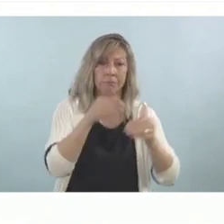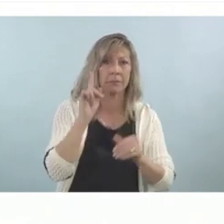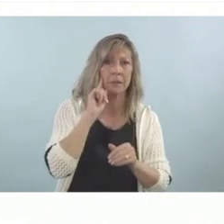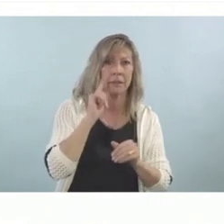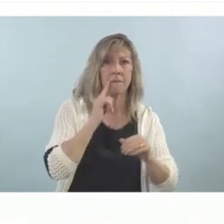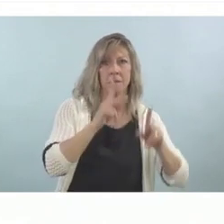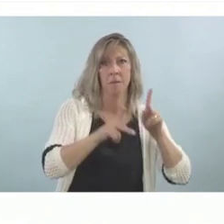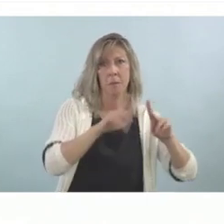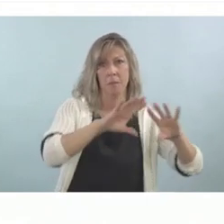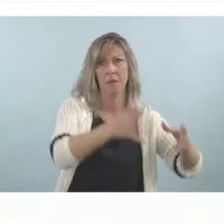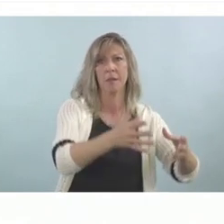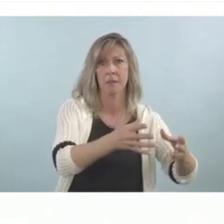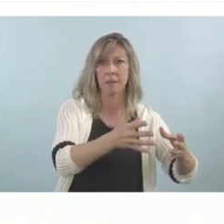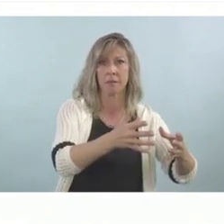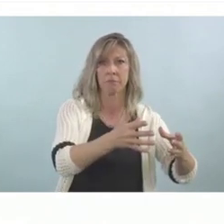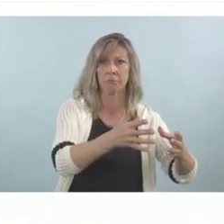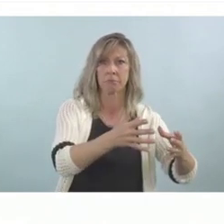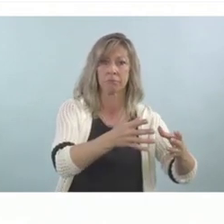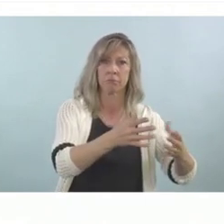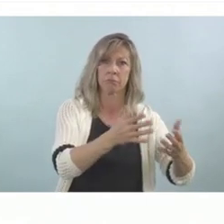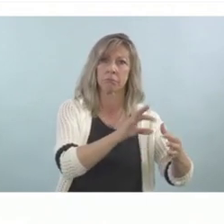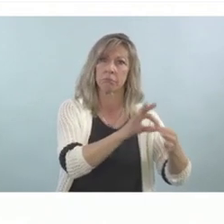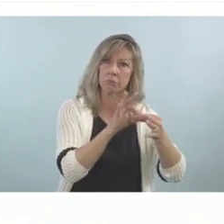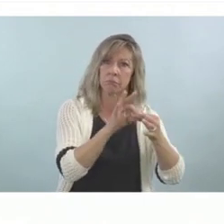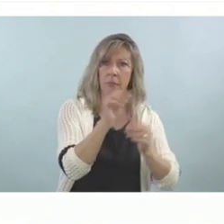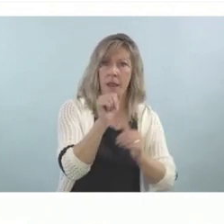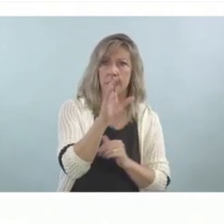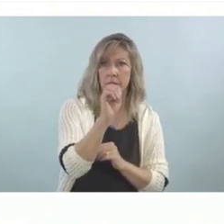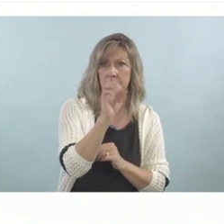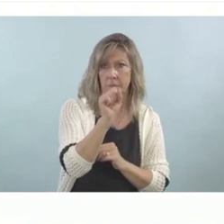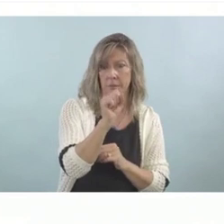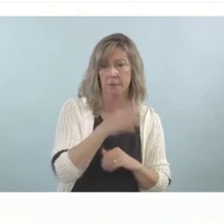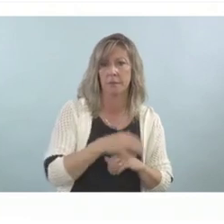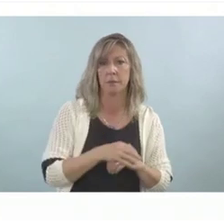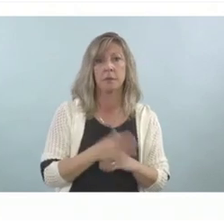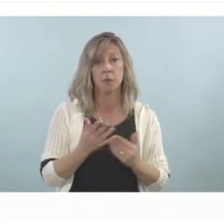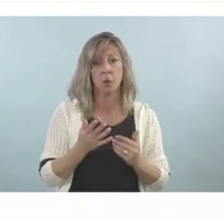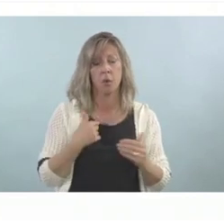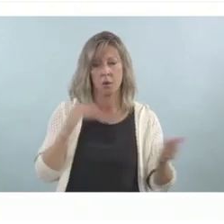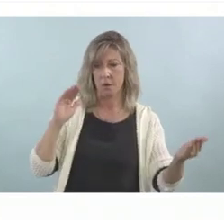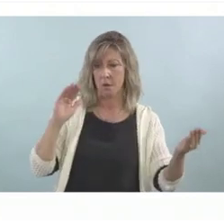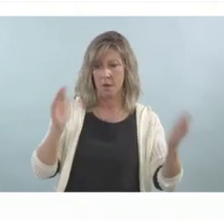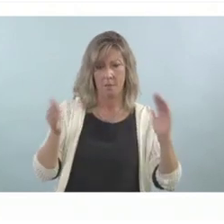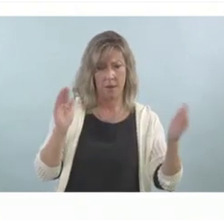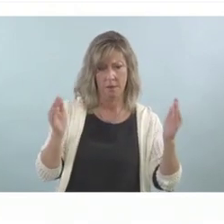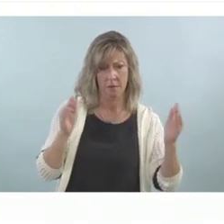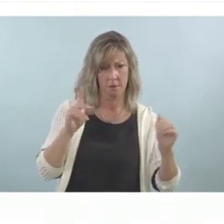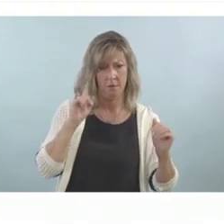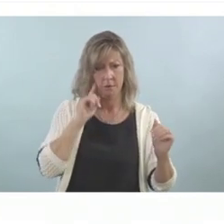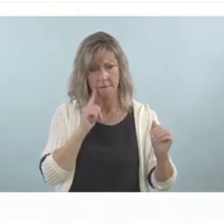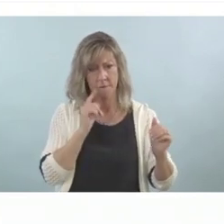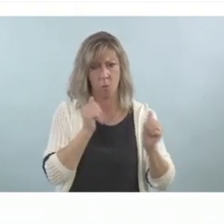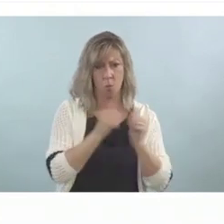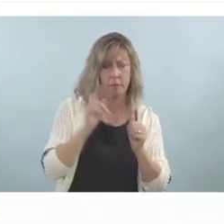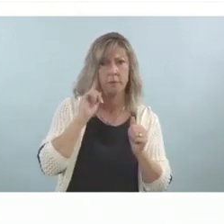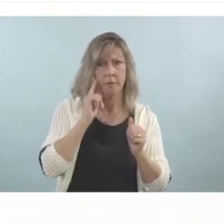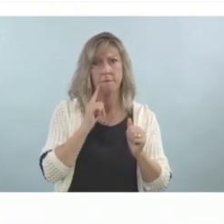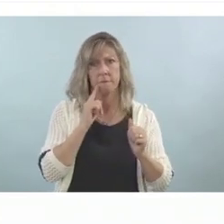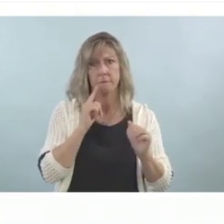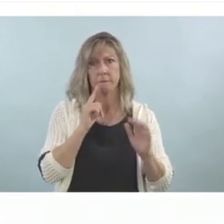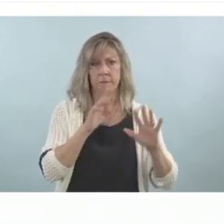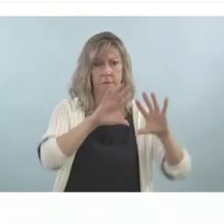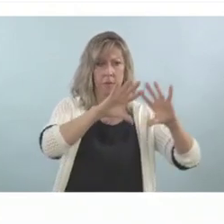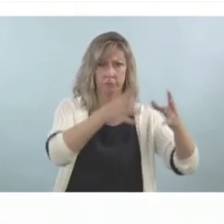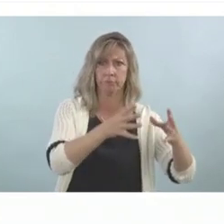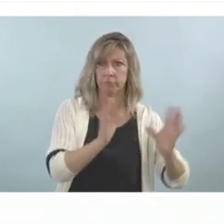we're only really kind of comparing deaf people to each other. So we did classify